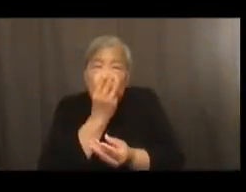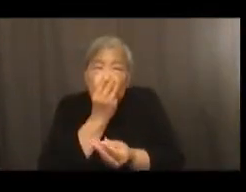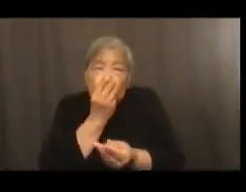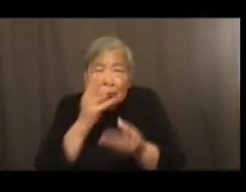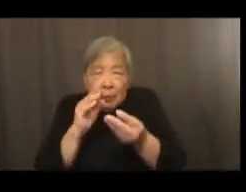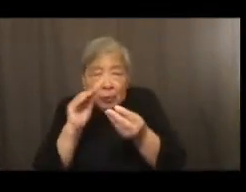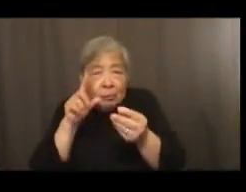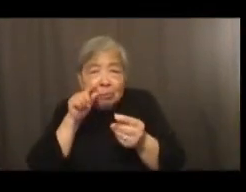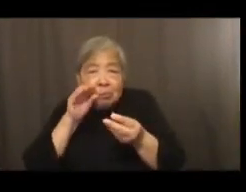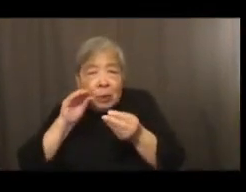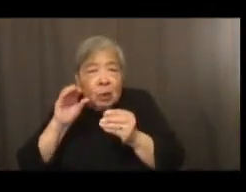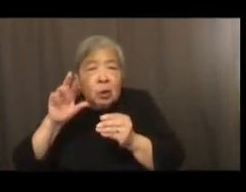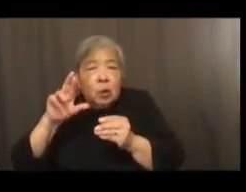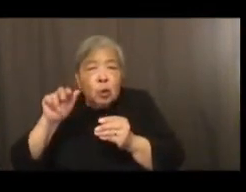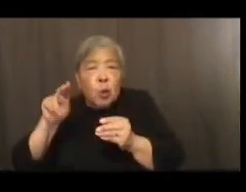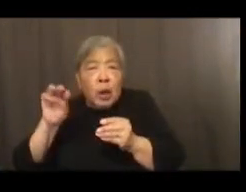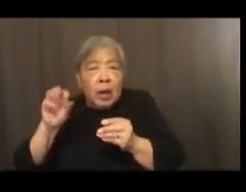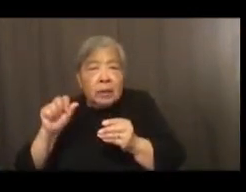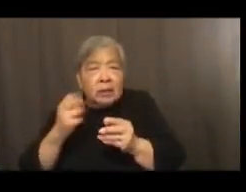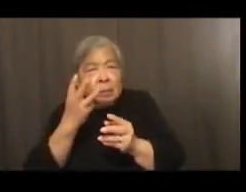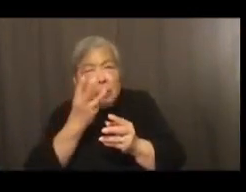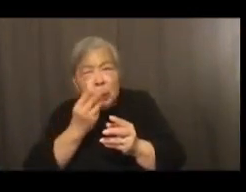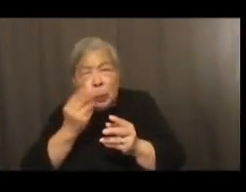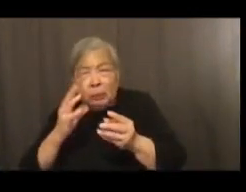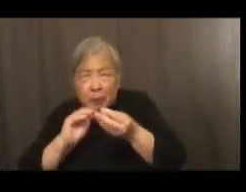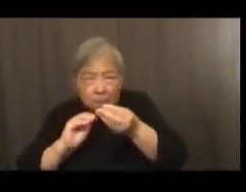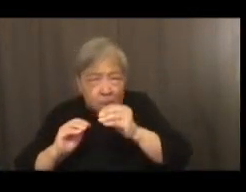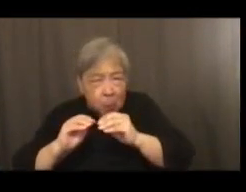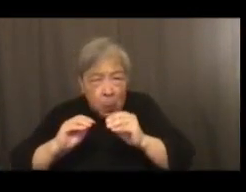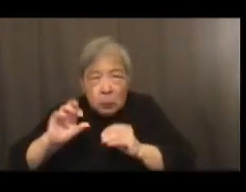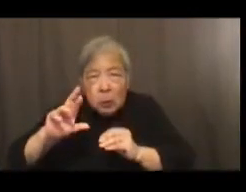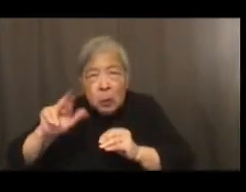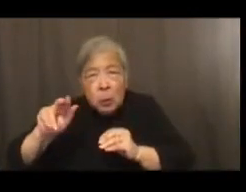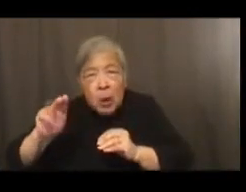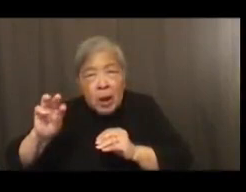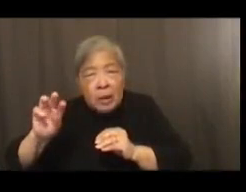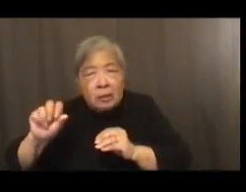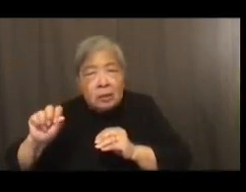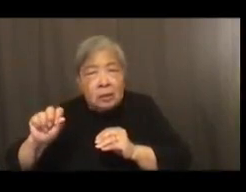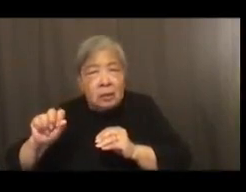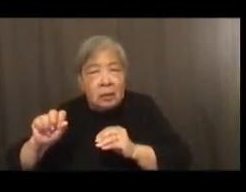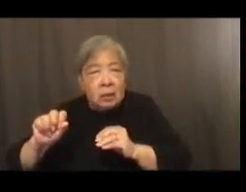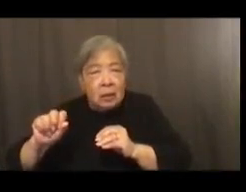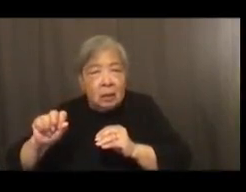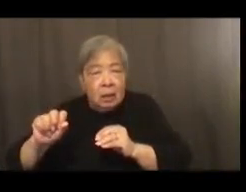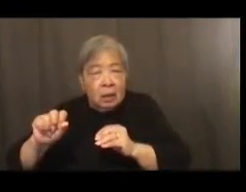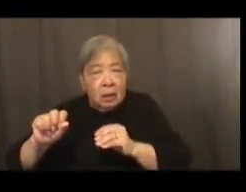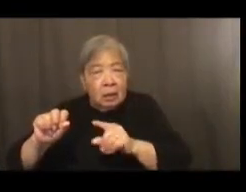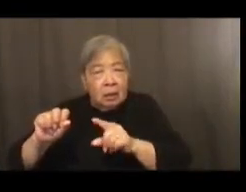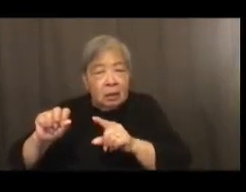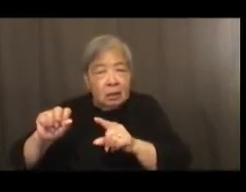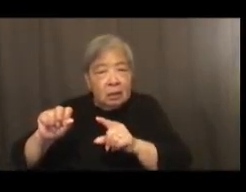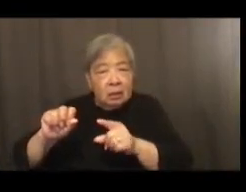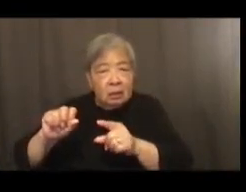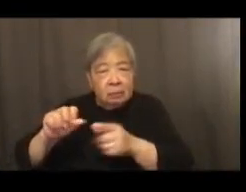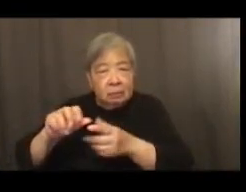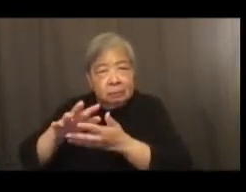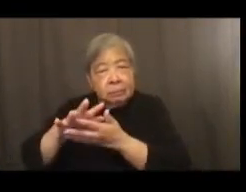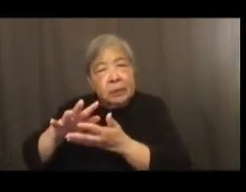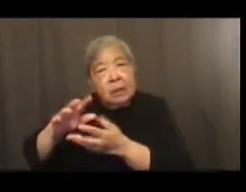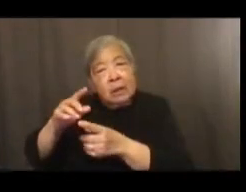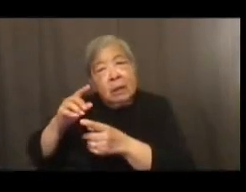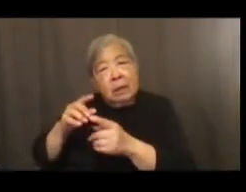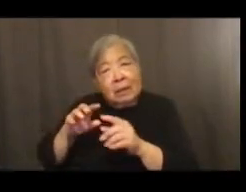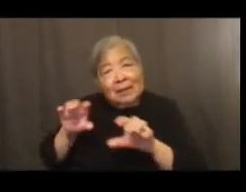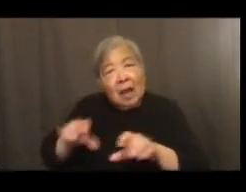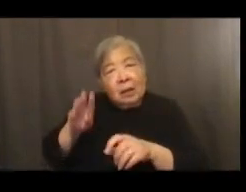cranes that were done by the families and heard families themselves,